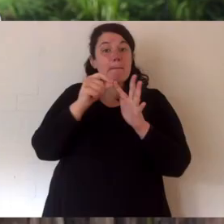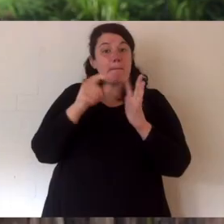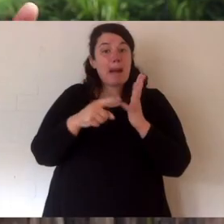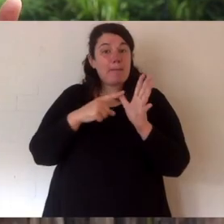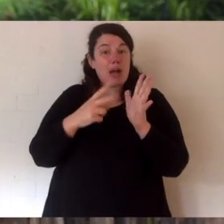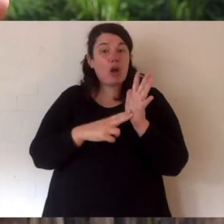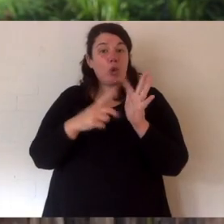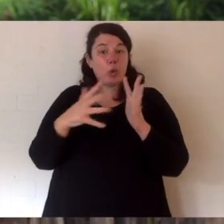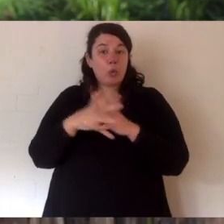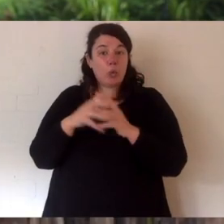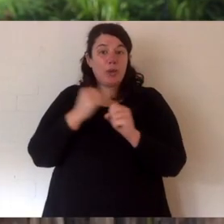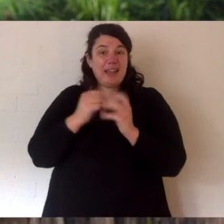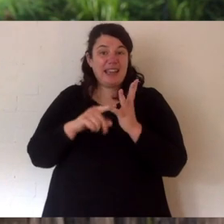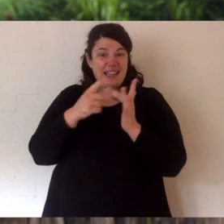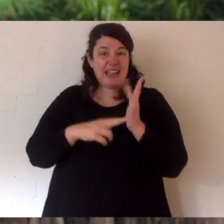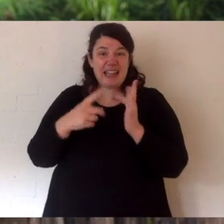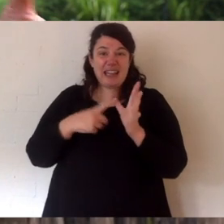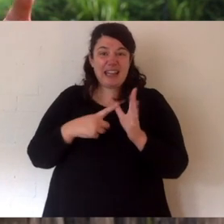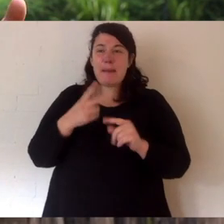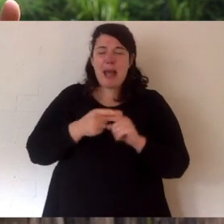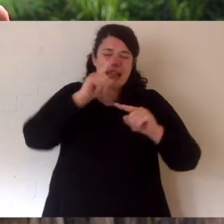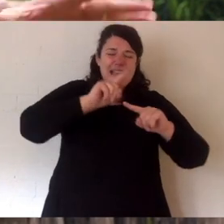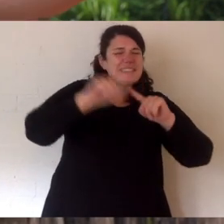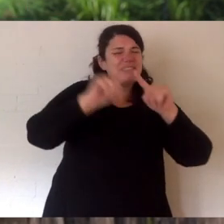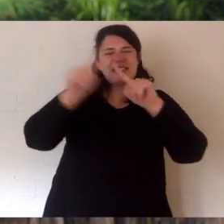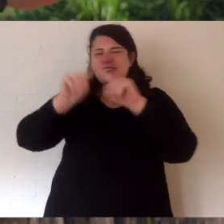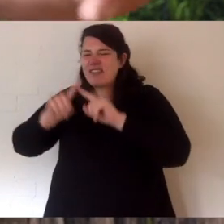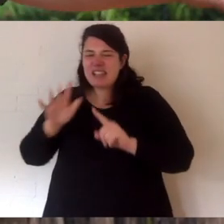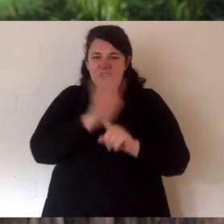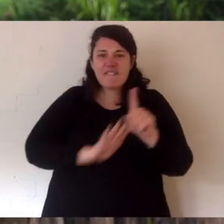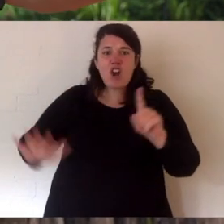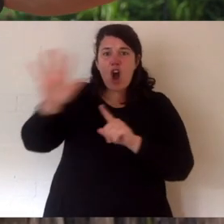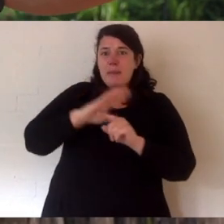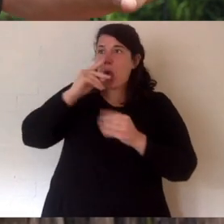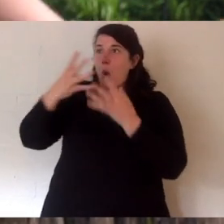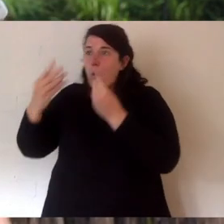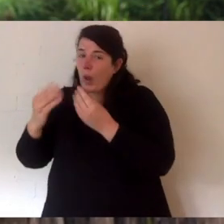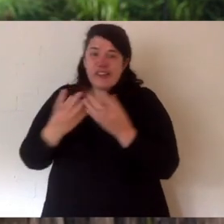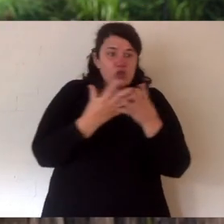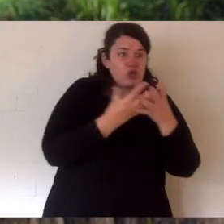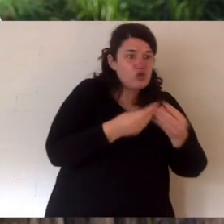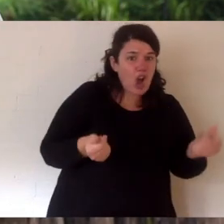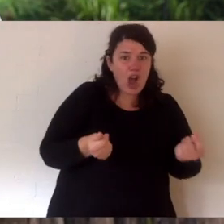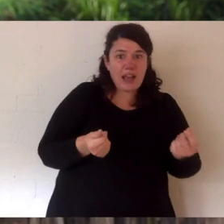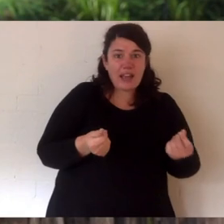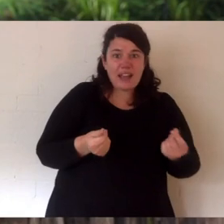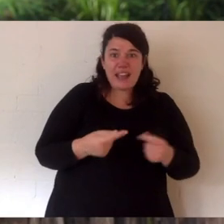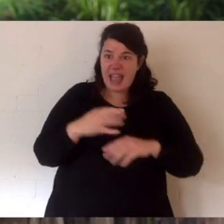New Guinea called long-beaked echidnas. But they range in habitats from the deserts of arid Australia to the rainforests in North Queensland.